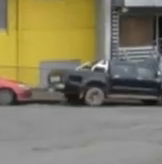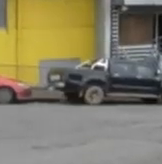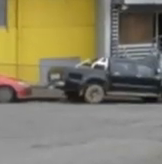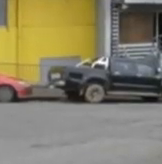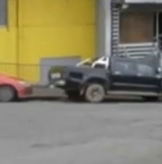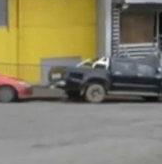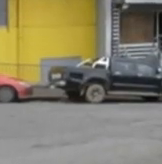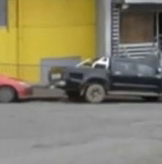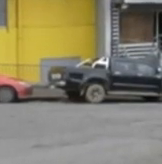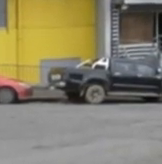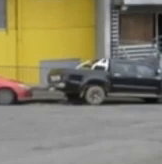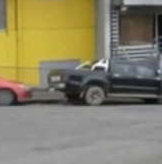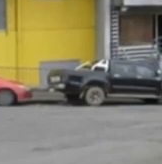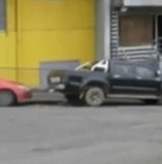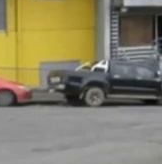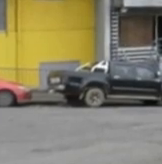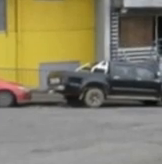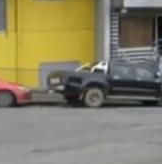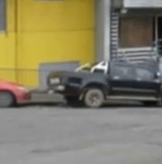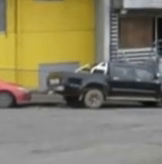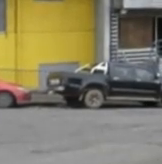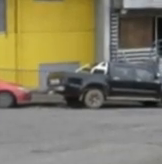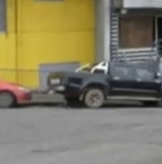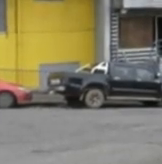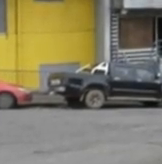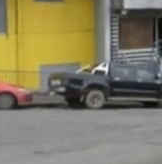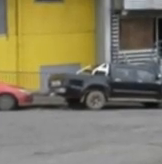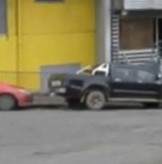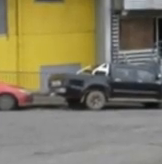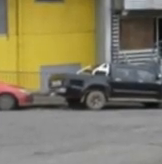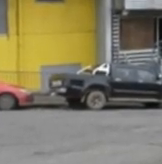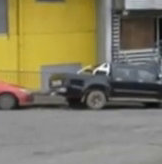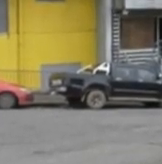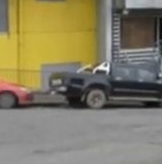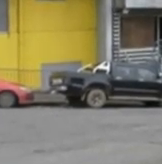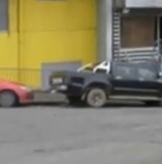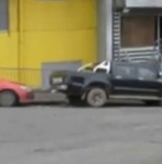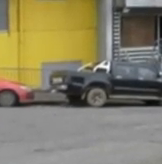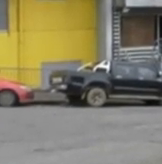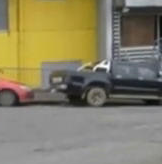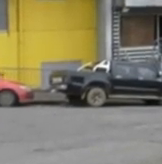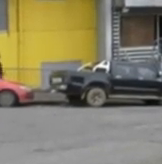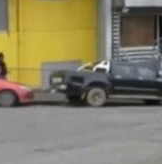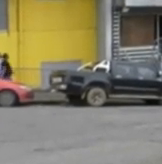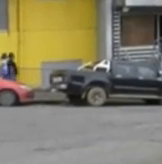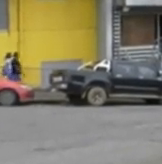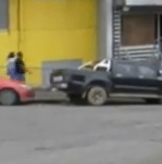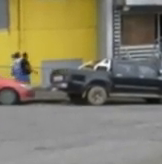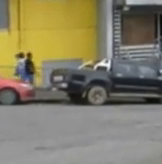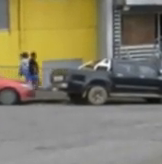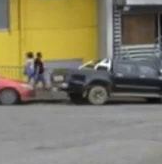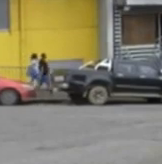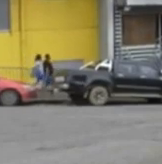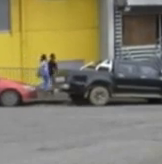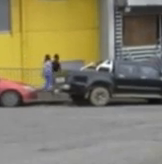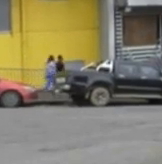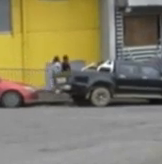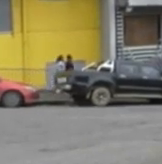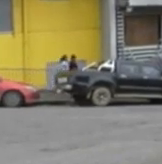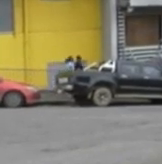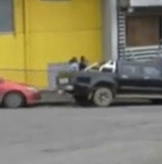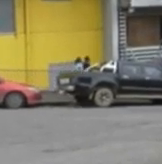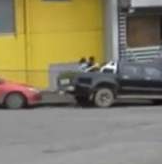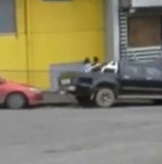Most of these things should be teached in the school how to prevent from HIV. So